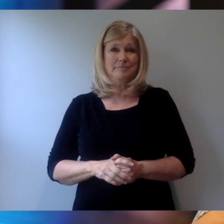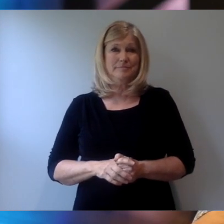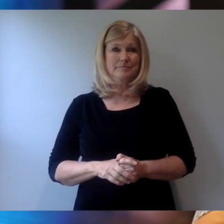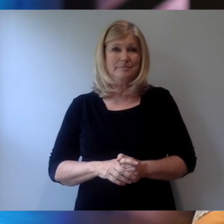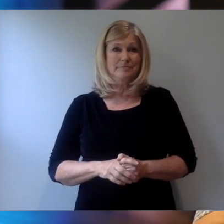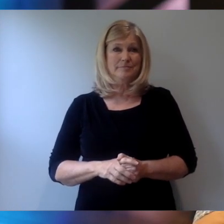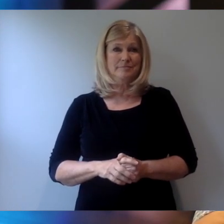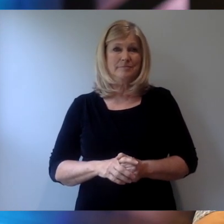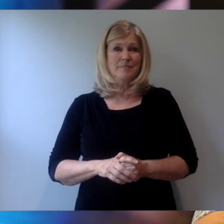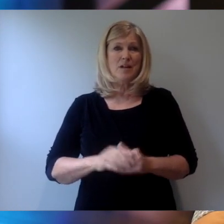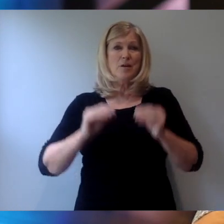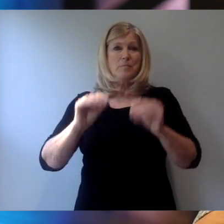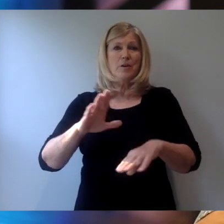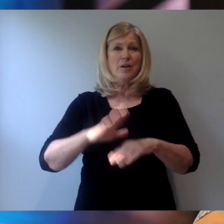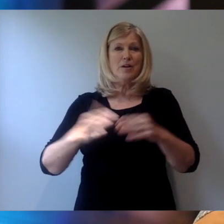Put on the new man.